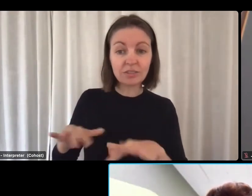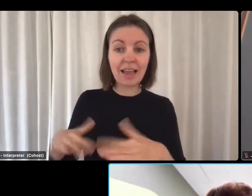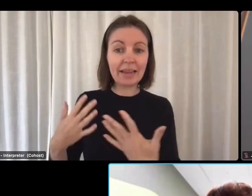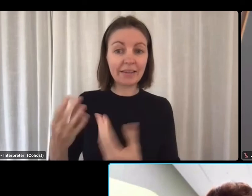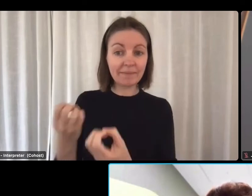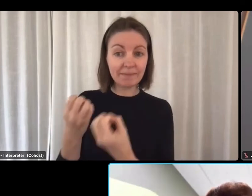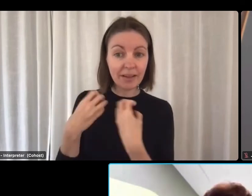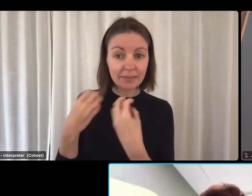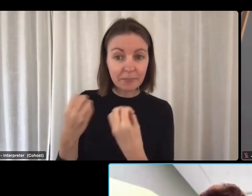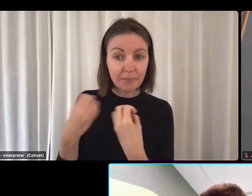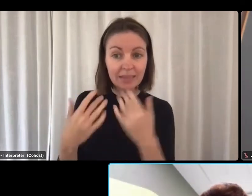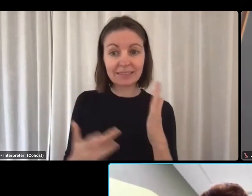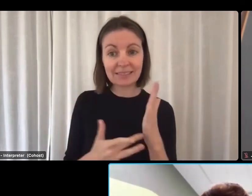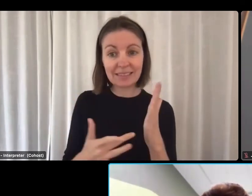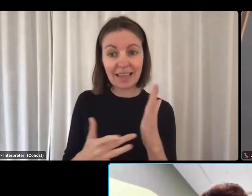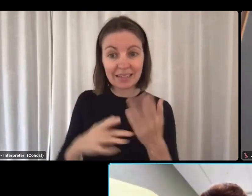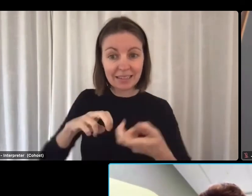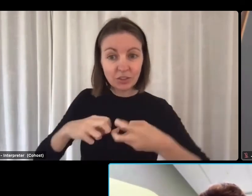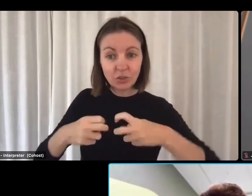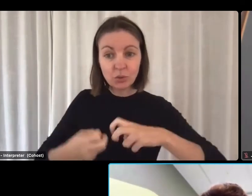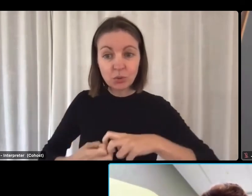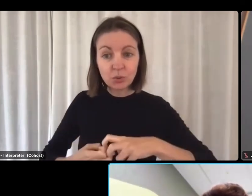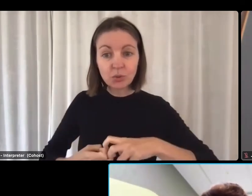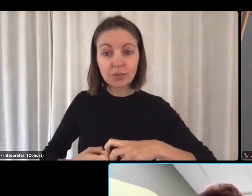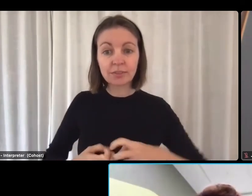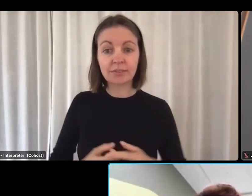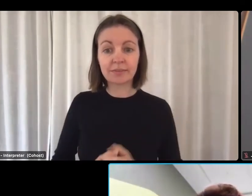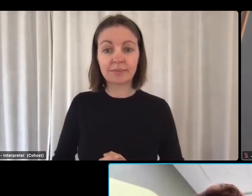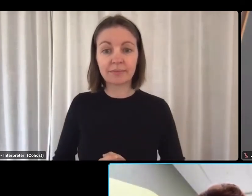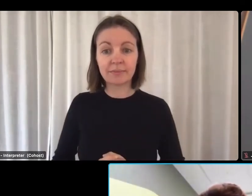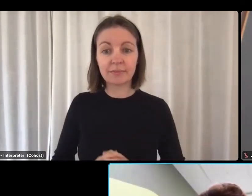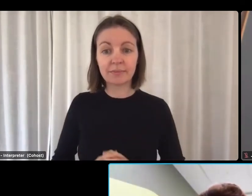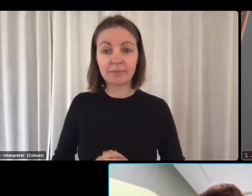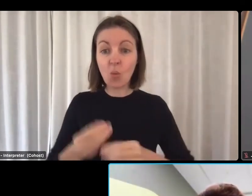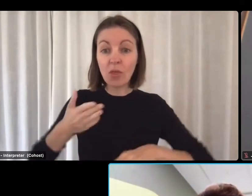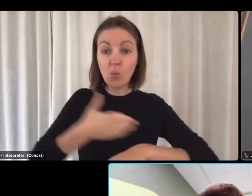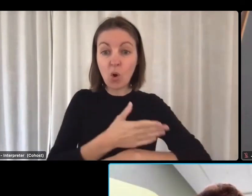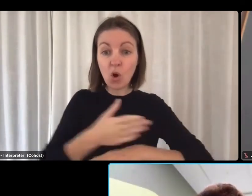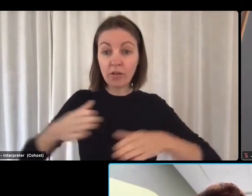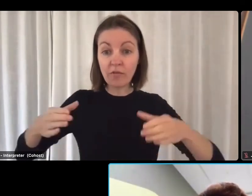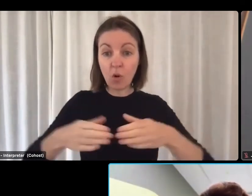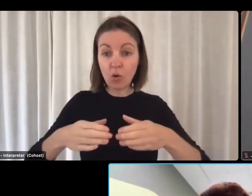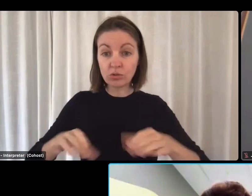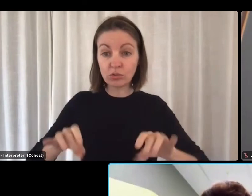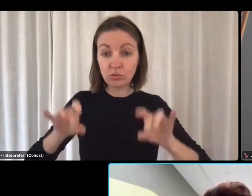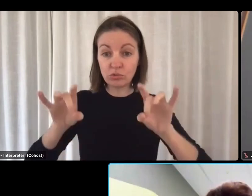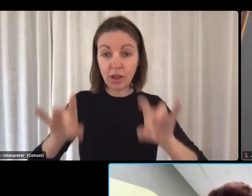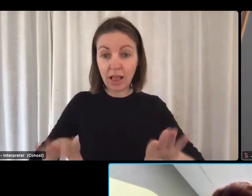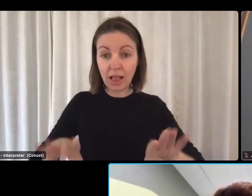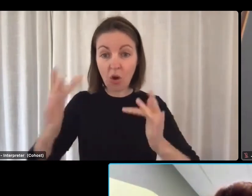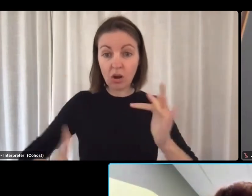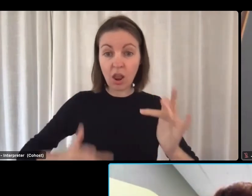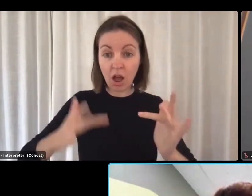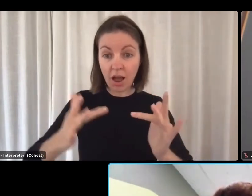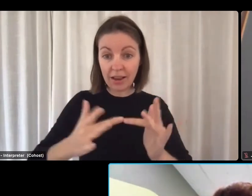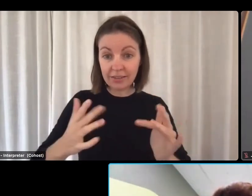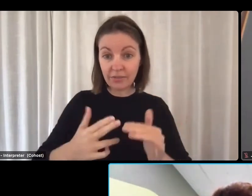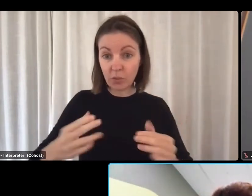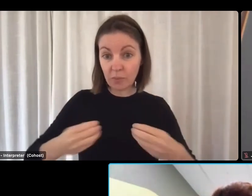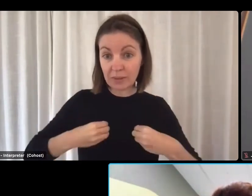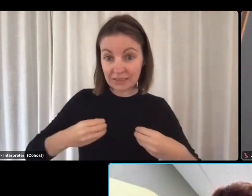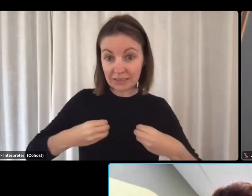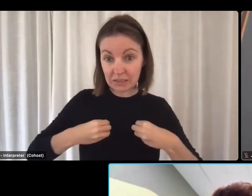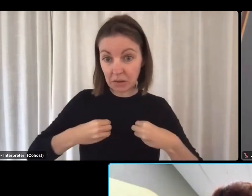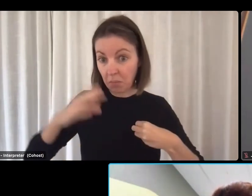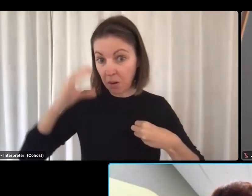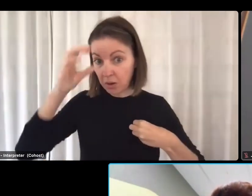tech difficulties, I'm understanding with Workforce Australia online for business. So I'm assuming that's